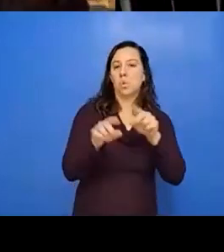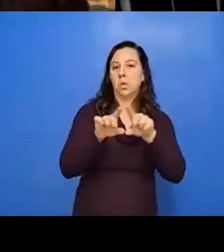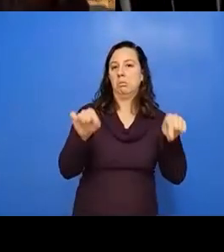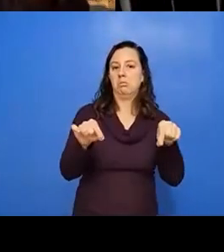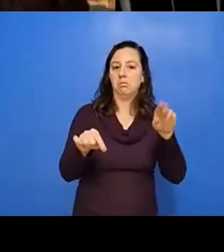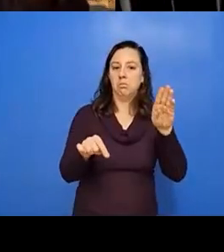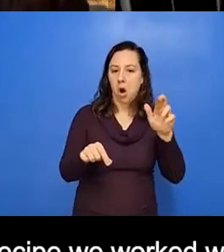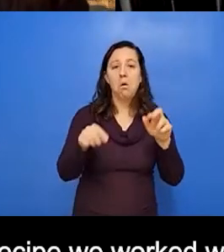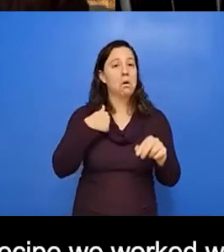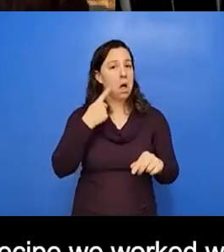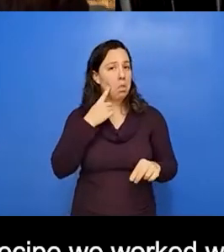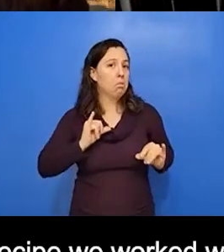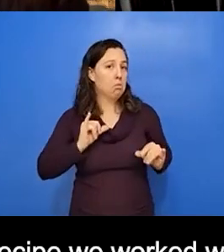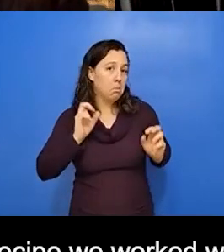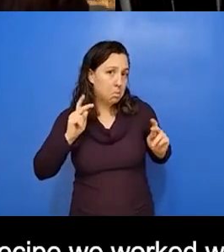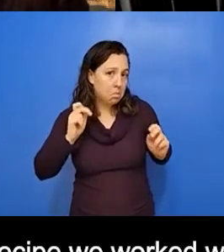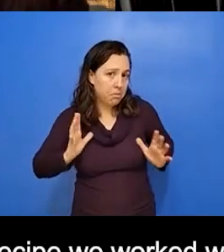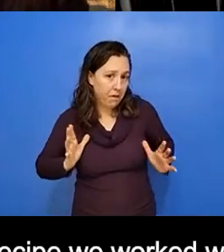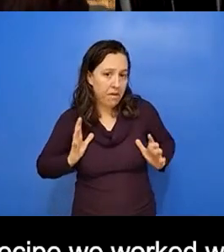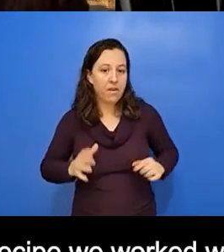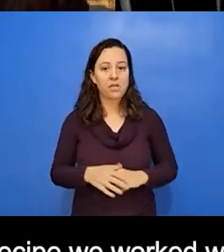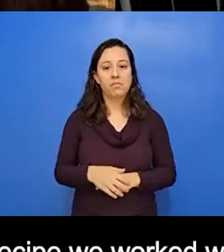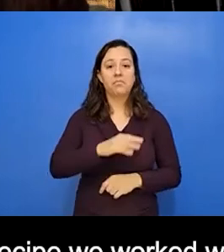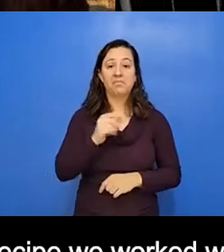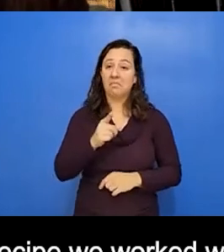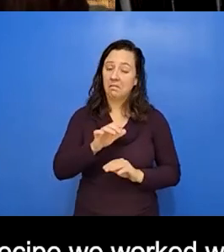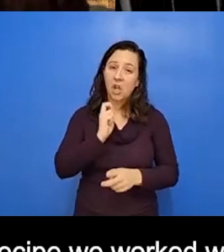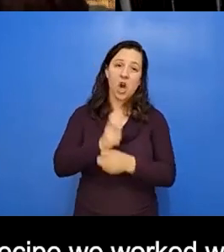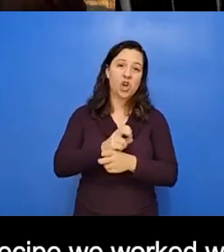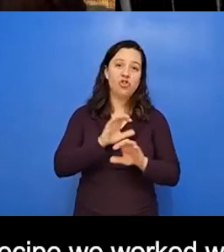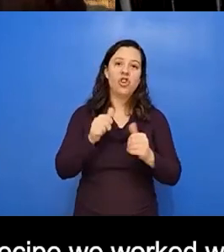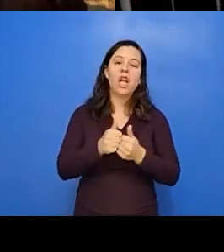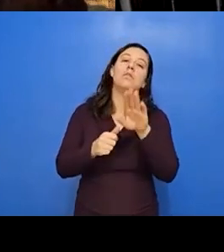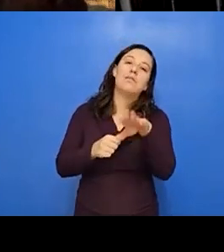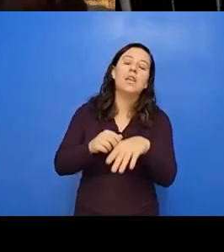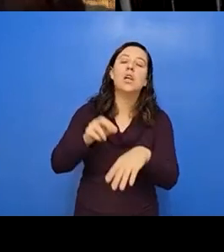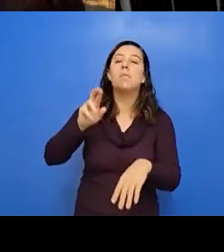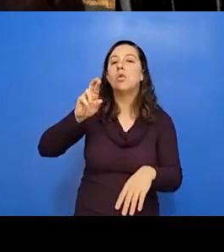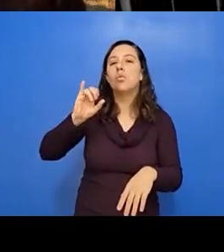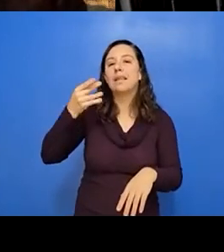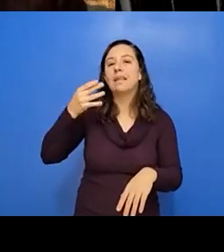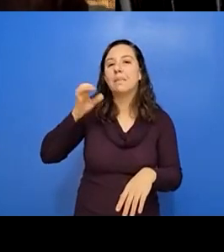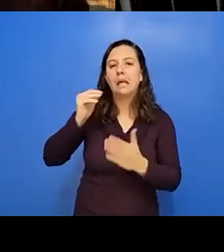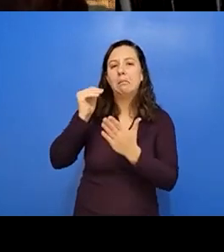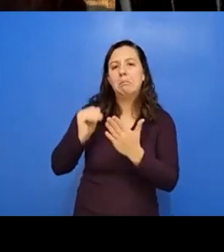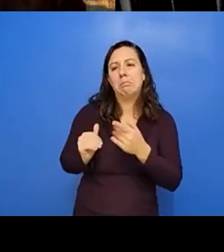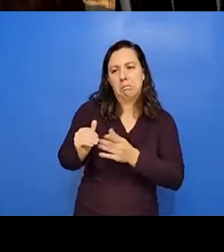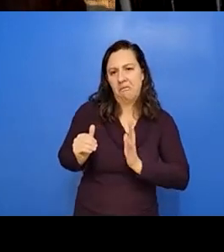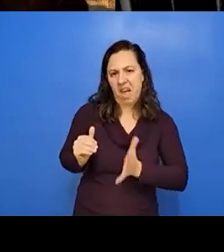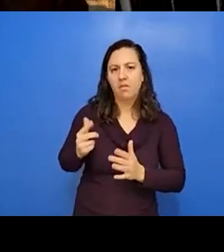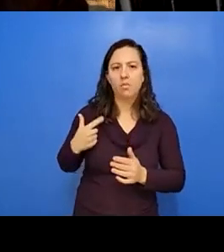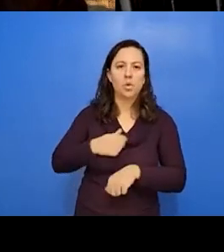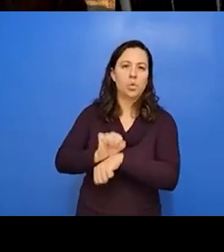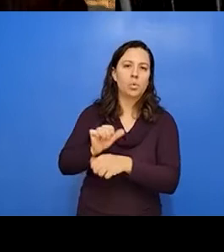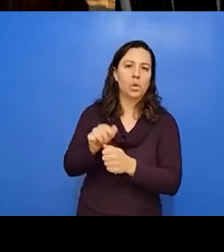definitely let's do that. Um, and it was, it was quite a challenge. Um, not so much the recipe. We worked with this wonderful chef, uh, chef